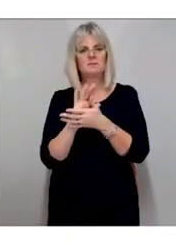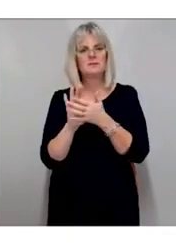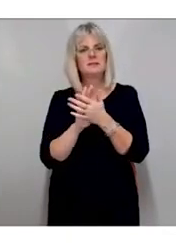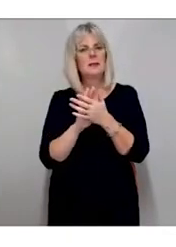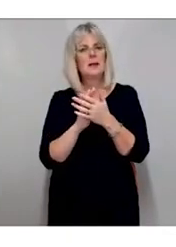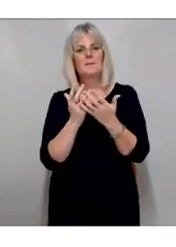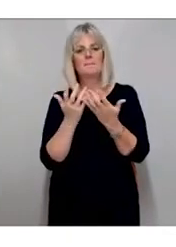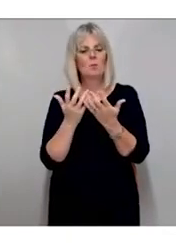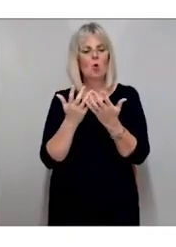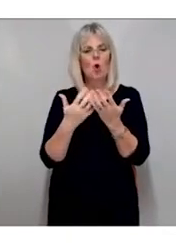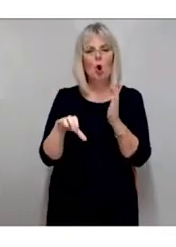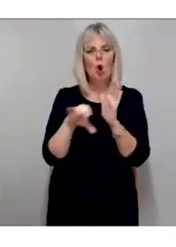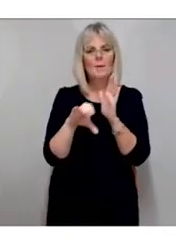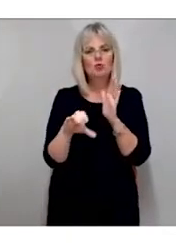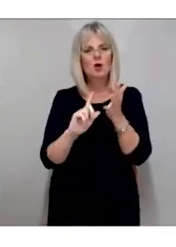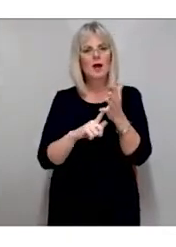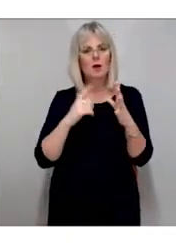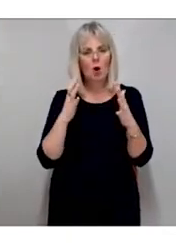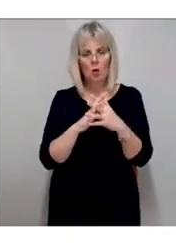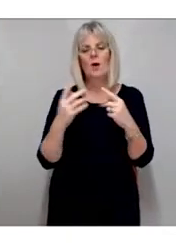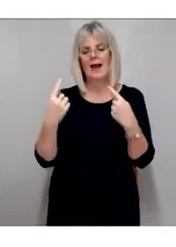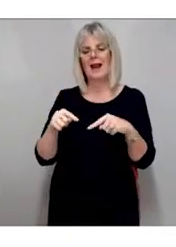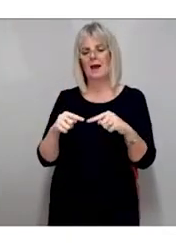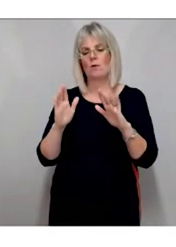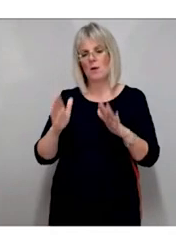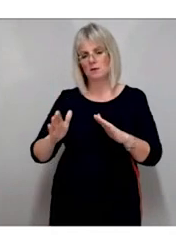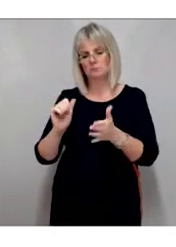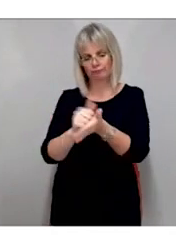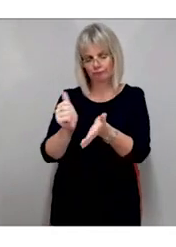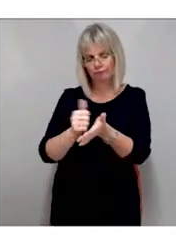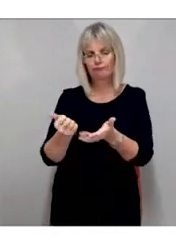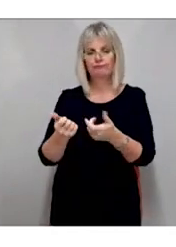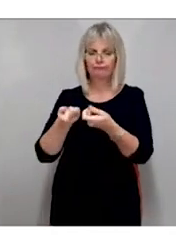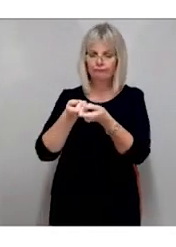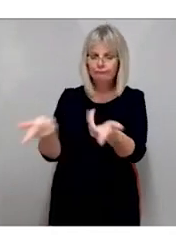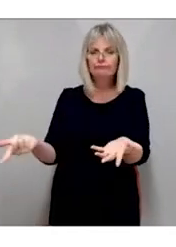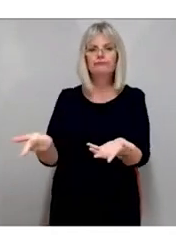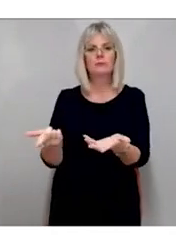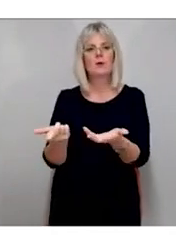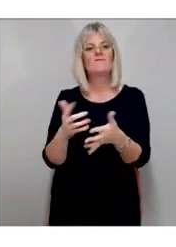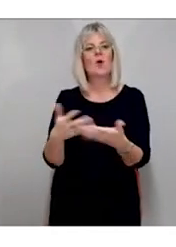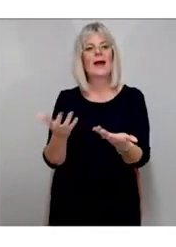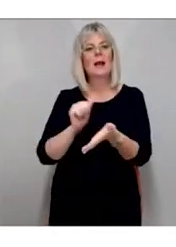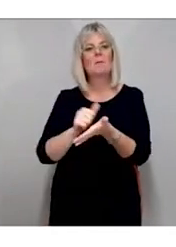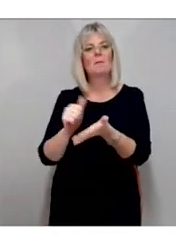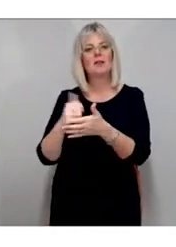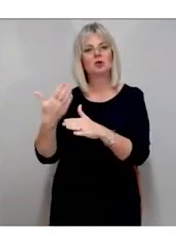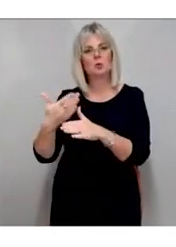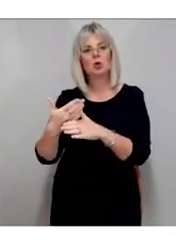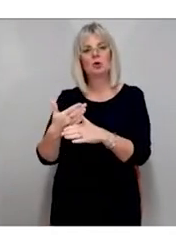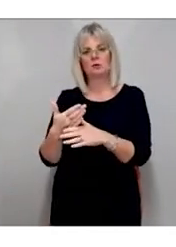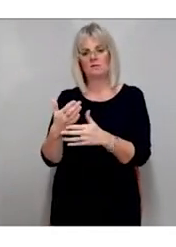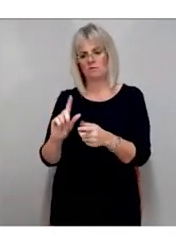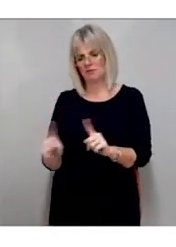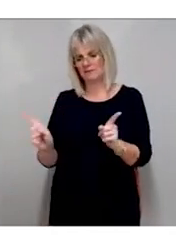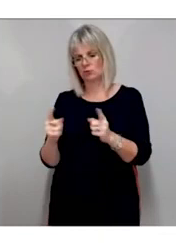to permit reproduction, distribution, and making available published works in formats designed to be accessible to